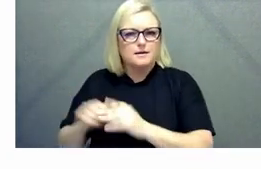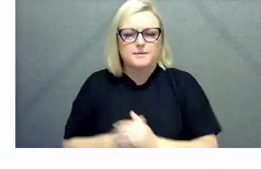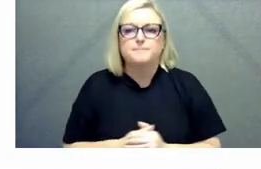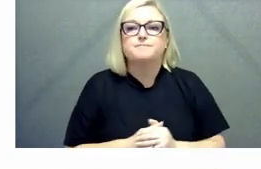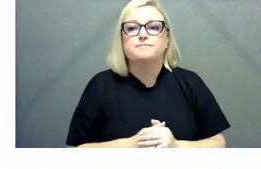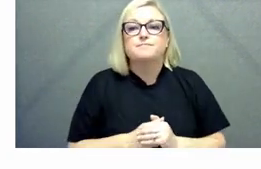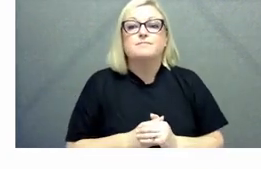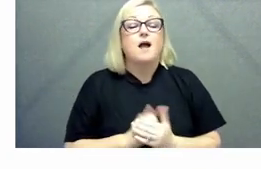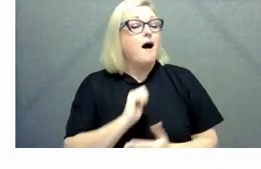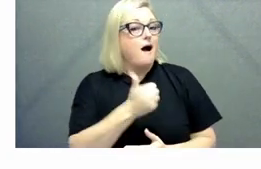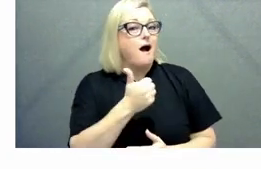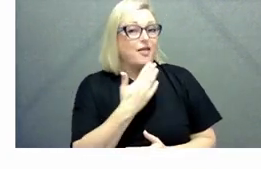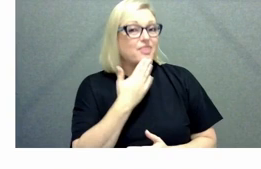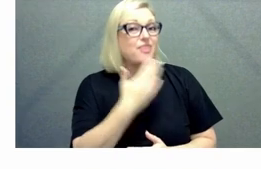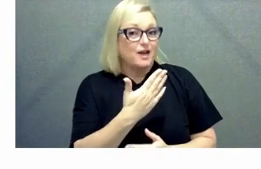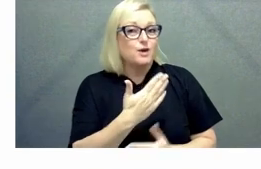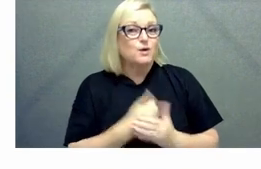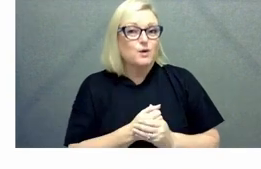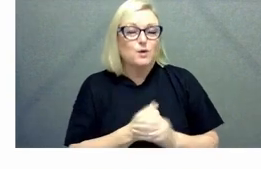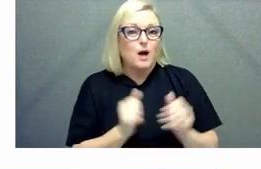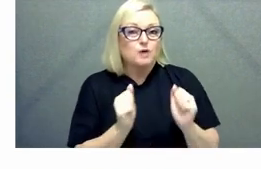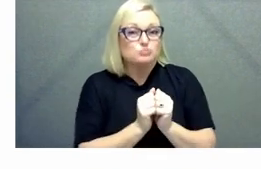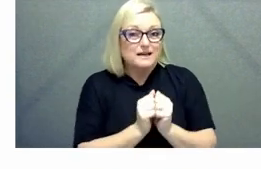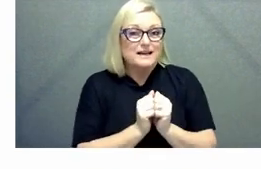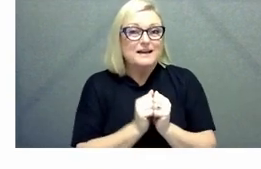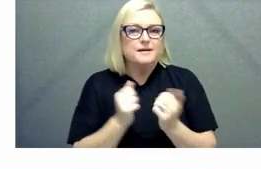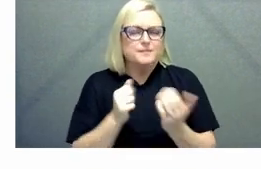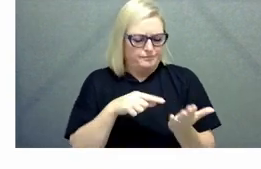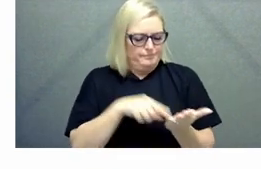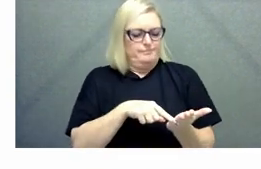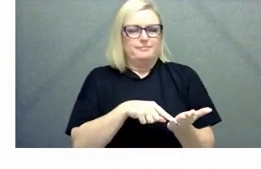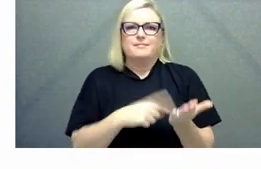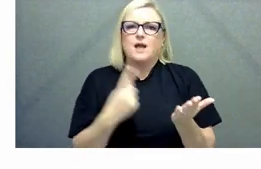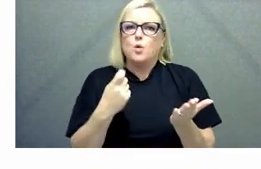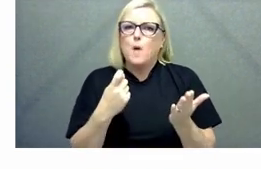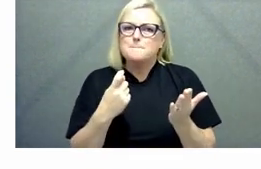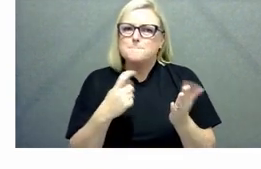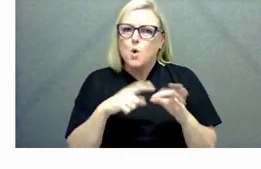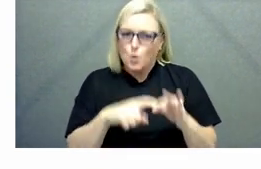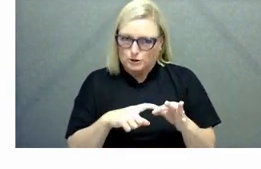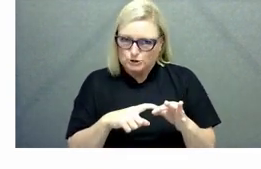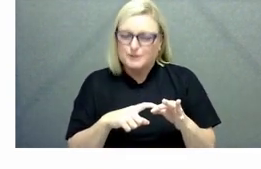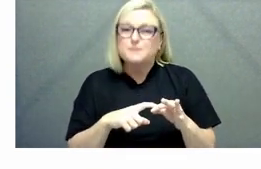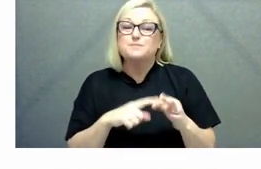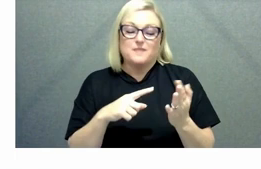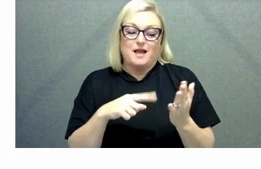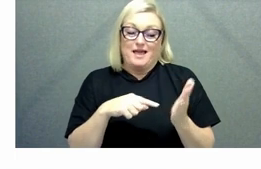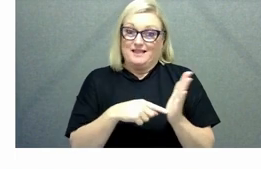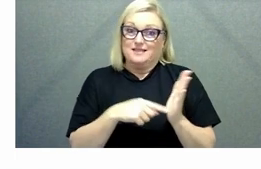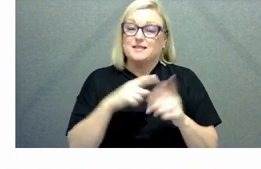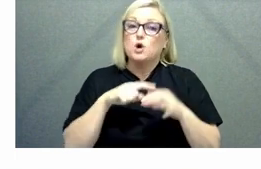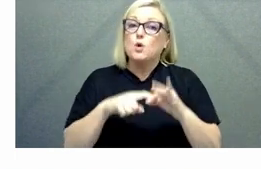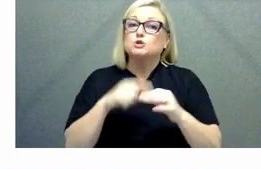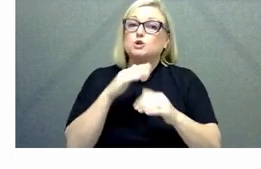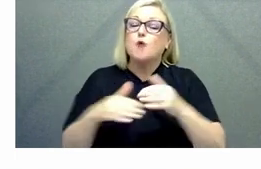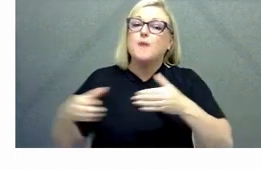thank you very much for that shubo another question and again we might stay with you because this is about mobility um across